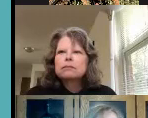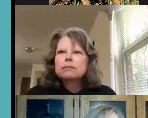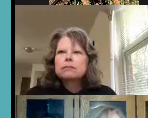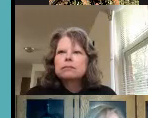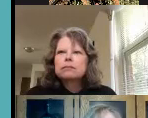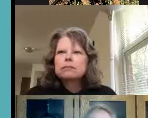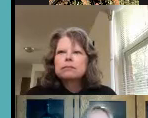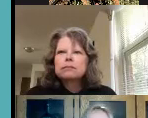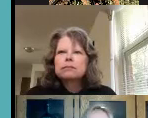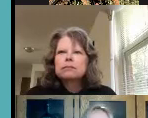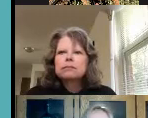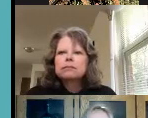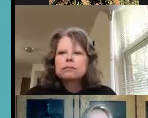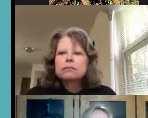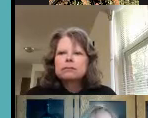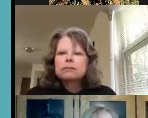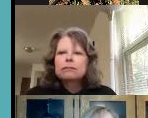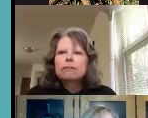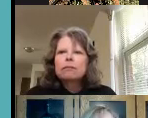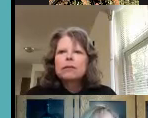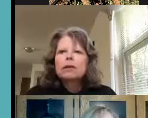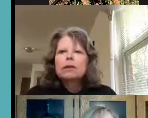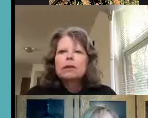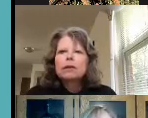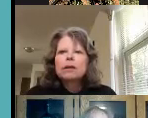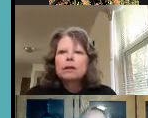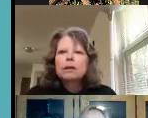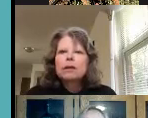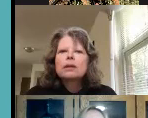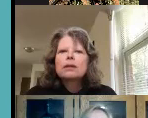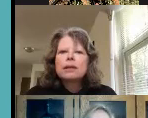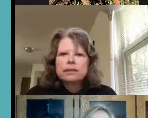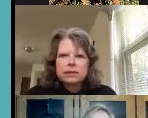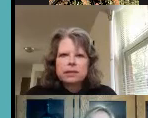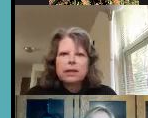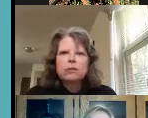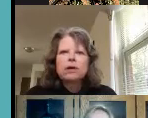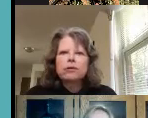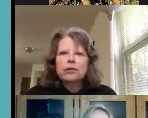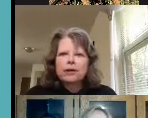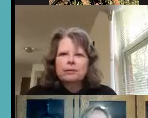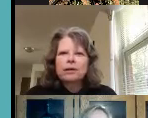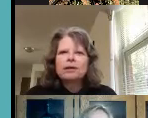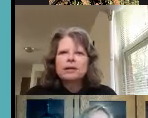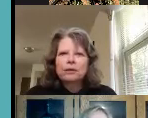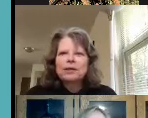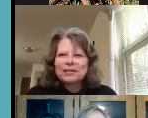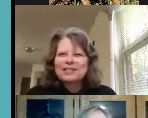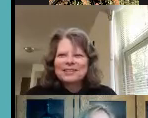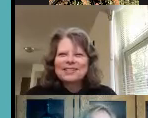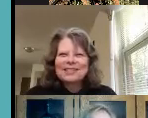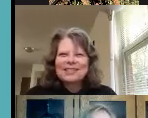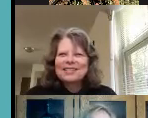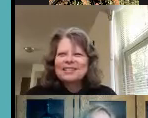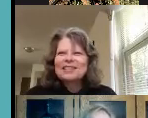a vision and hearing loss criteria that needs to be met yes and deanne will cover that uh later on